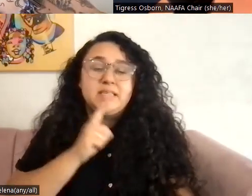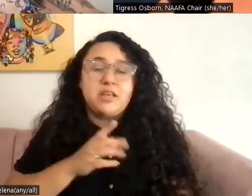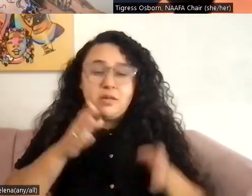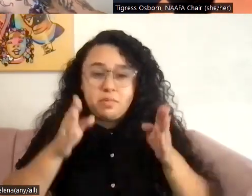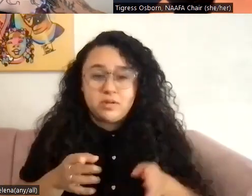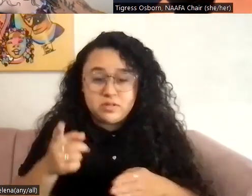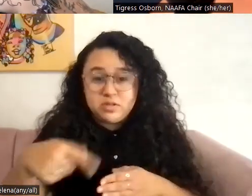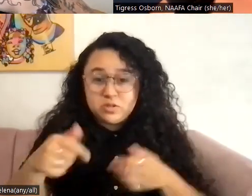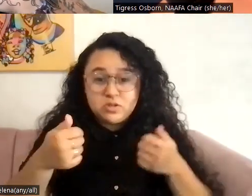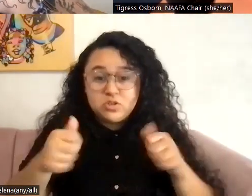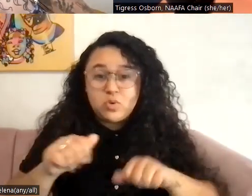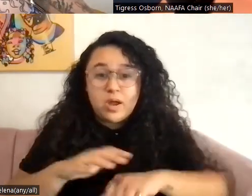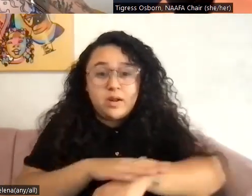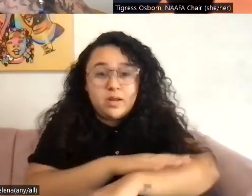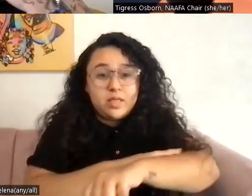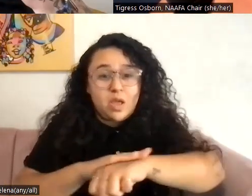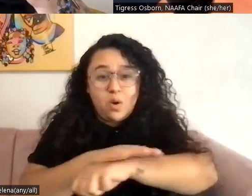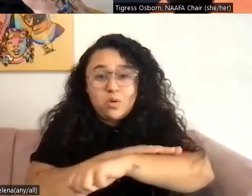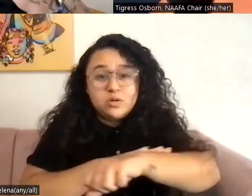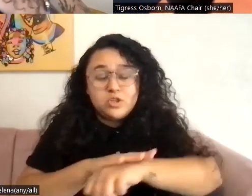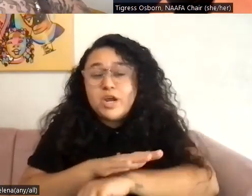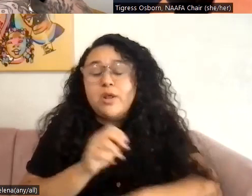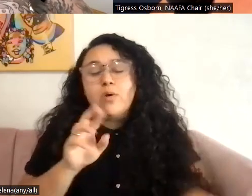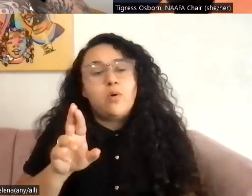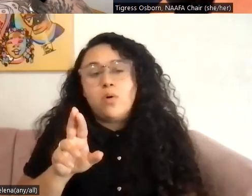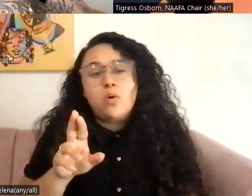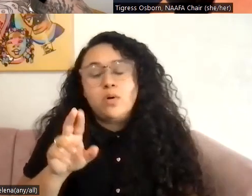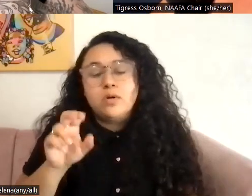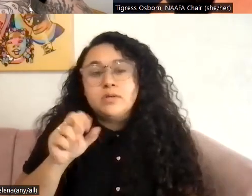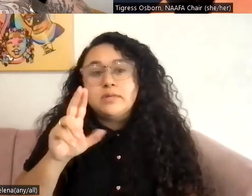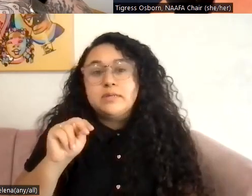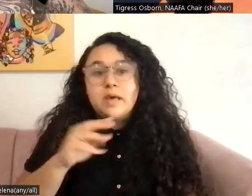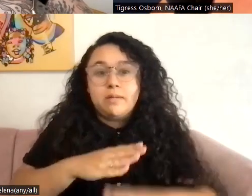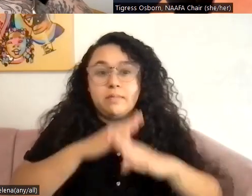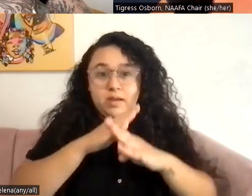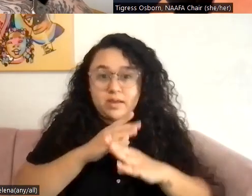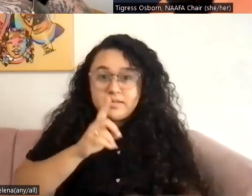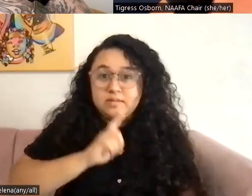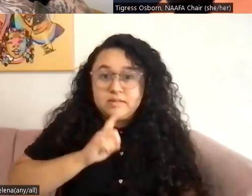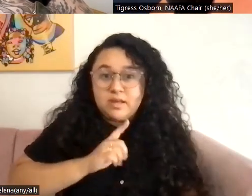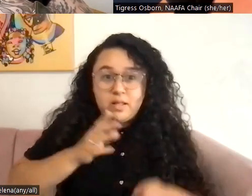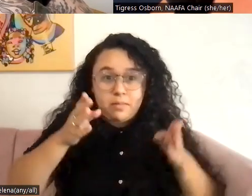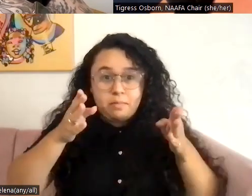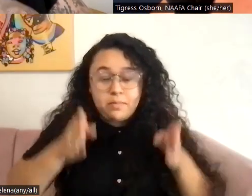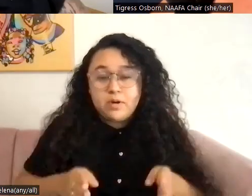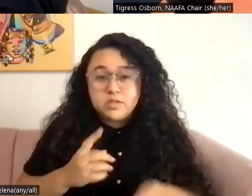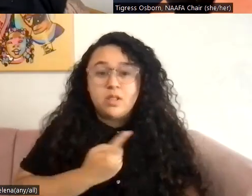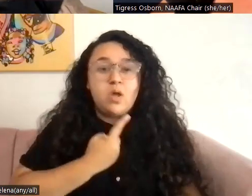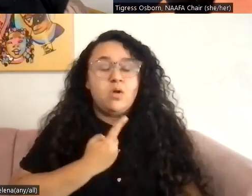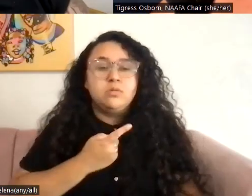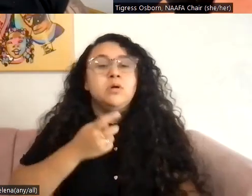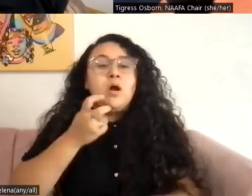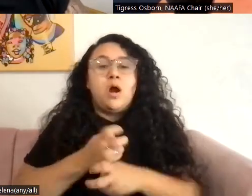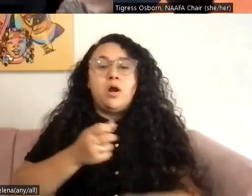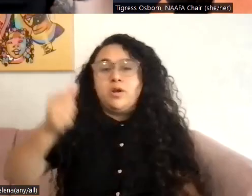you ever tried putting on lotion or, uh, sunscreen as a single person alone is hard to get the middle of your back.